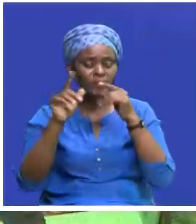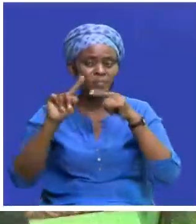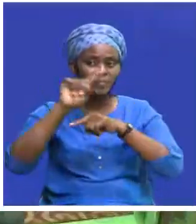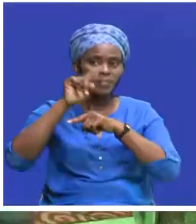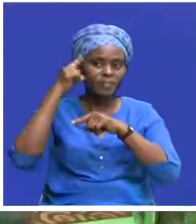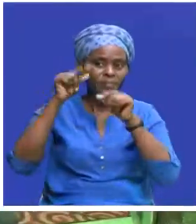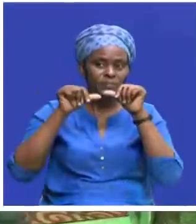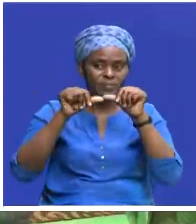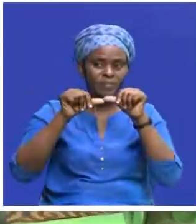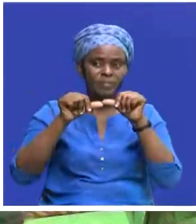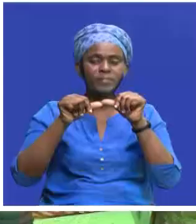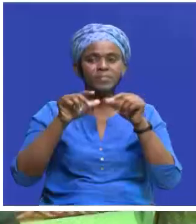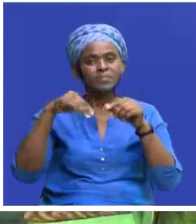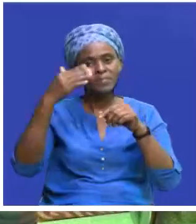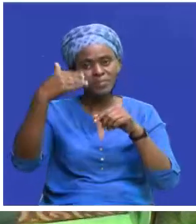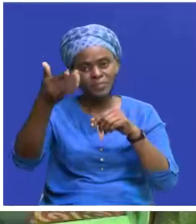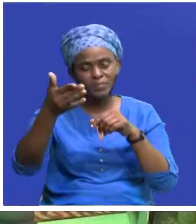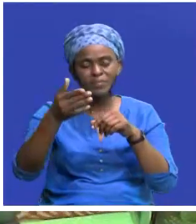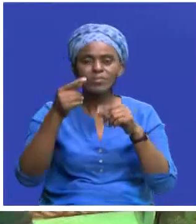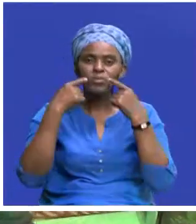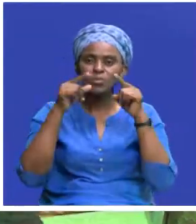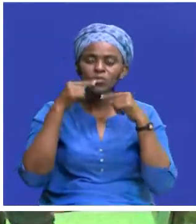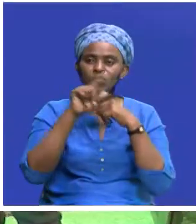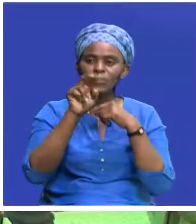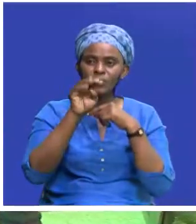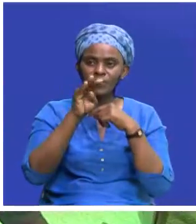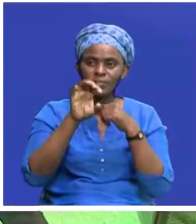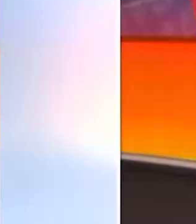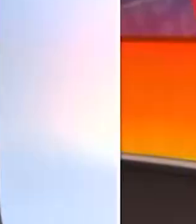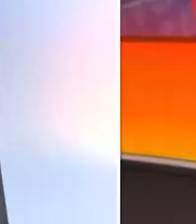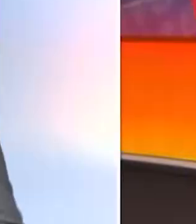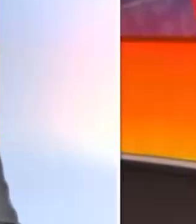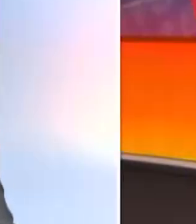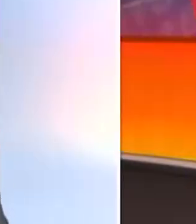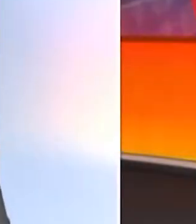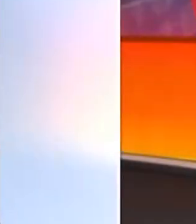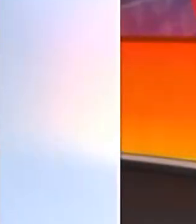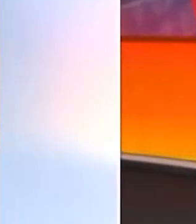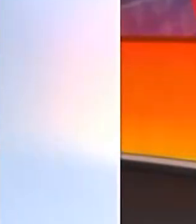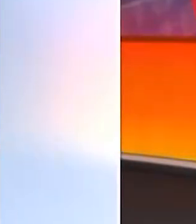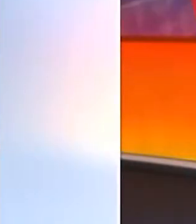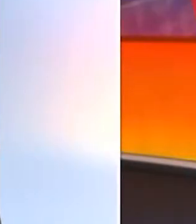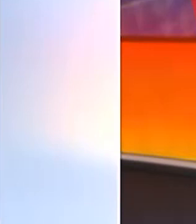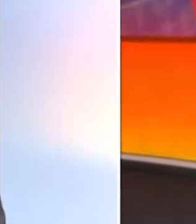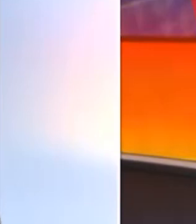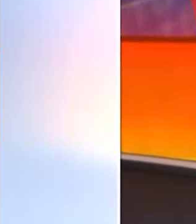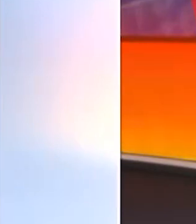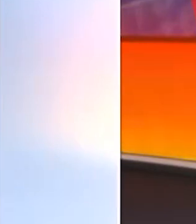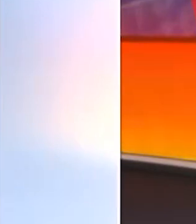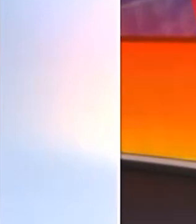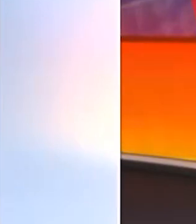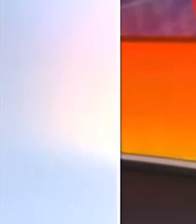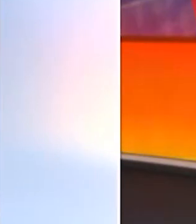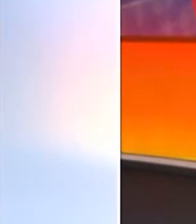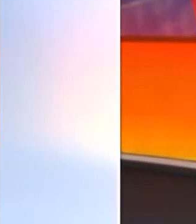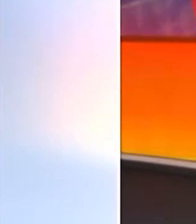a Sustainable Tomorrow. Ruth Chainda, ZNBC News, Msaka. Thank you so much for watching. Don't forget to